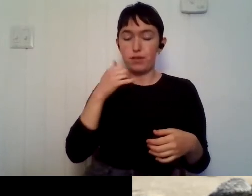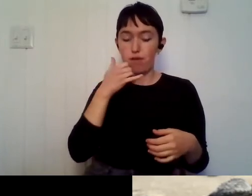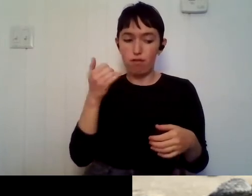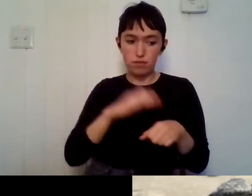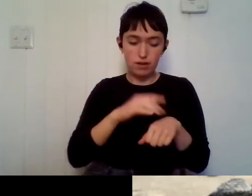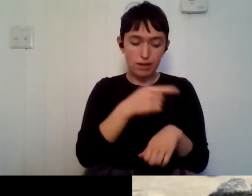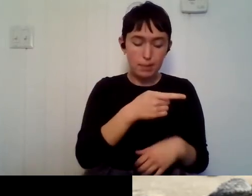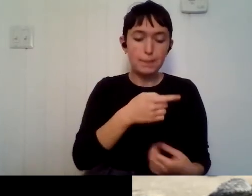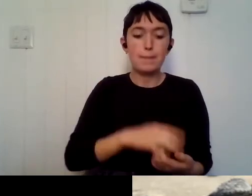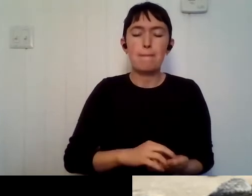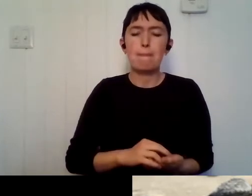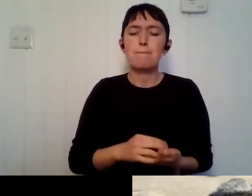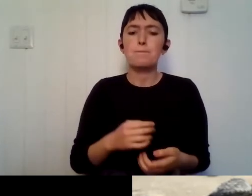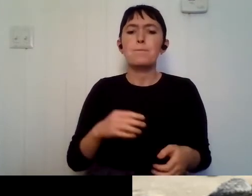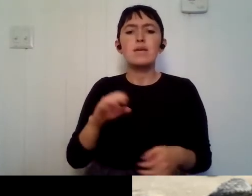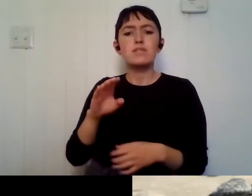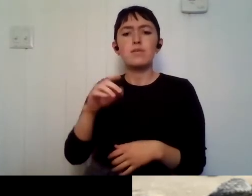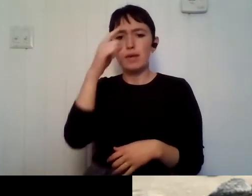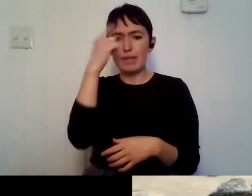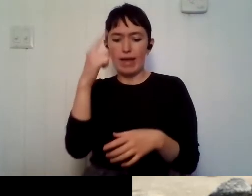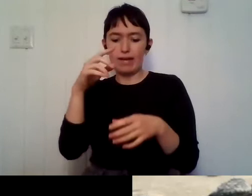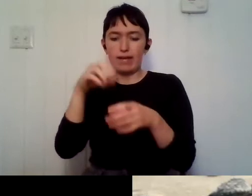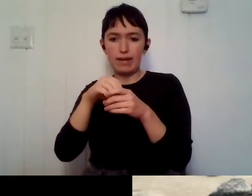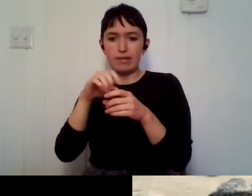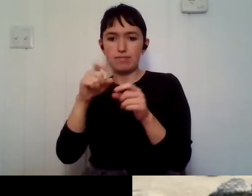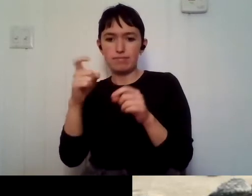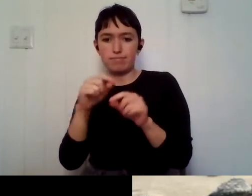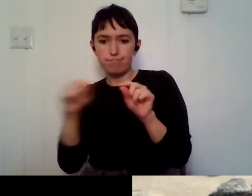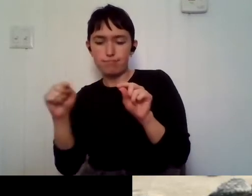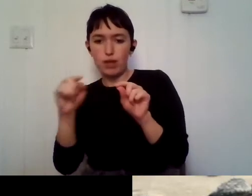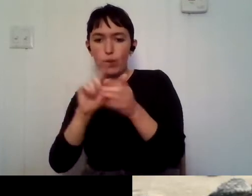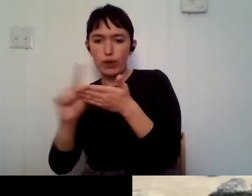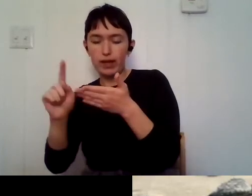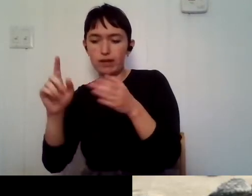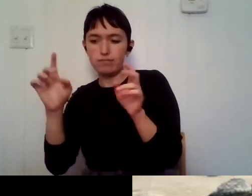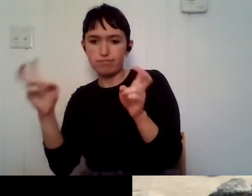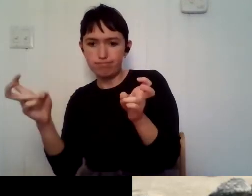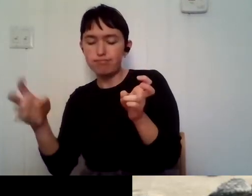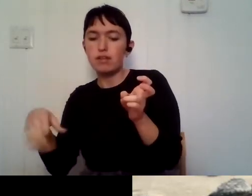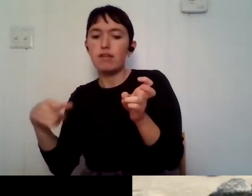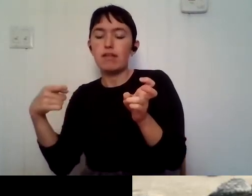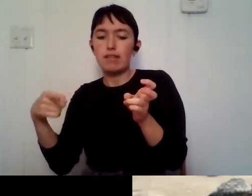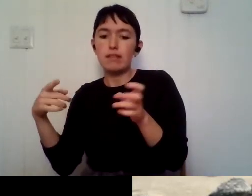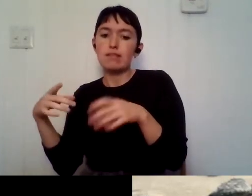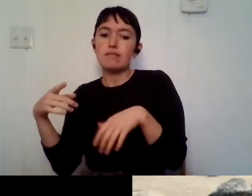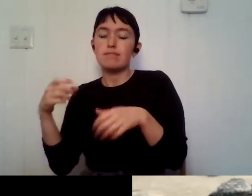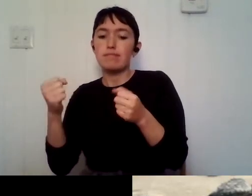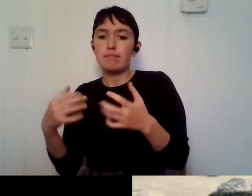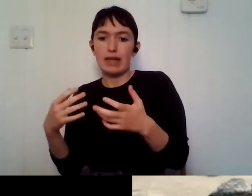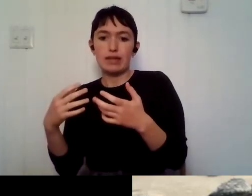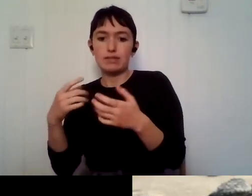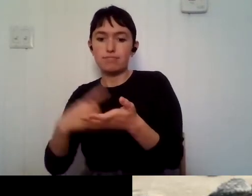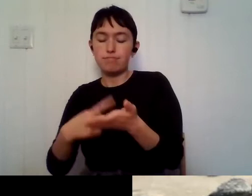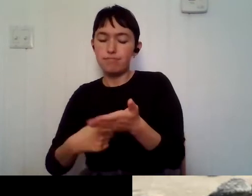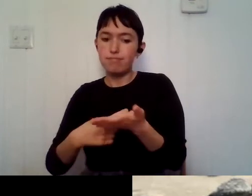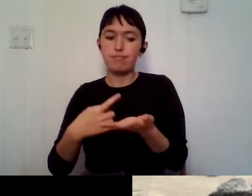like, uh, this is a semi-common occurrence for black people and people of color. Um, and we're